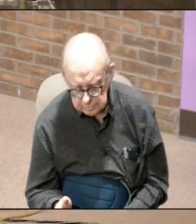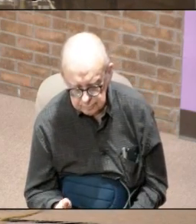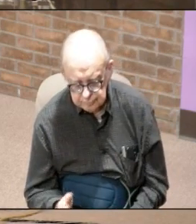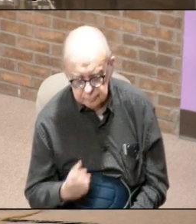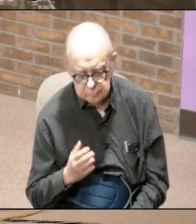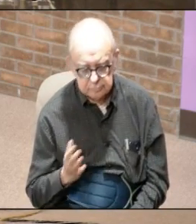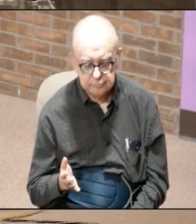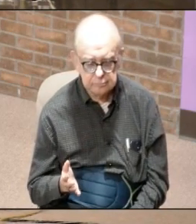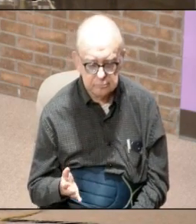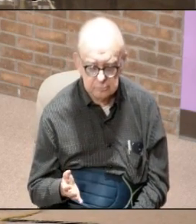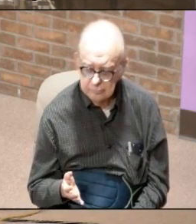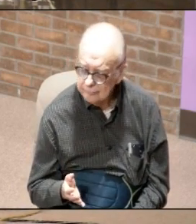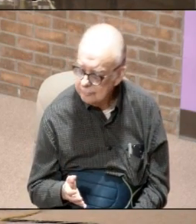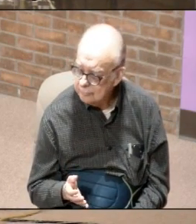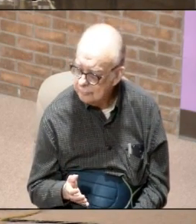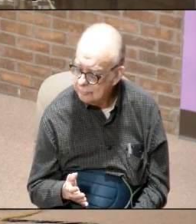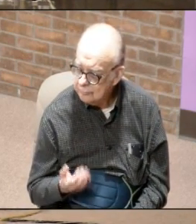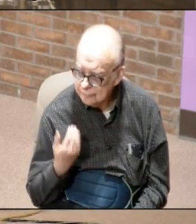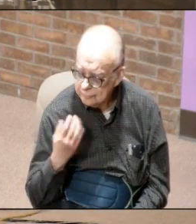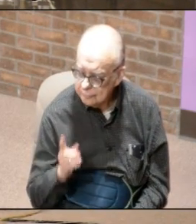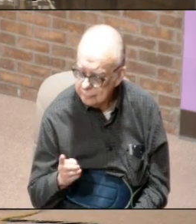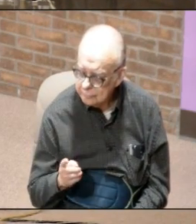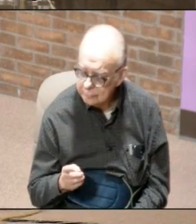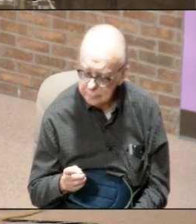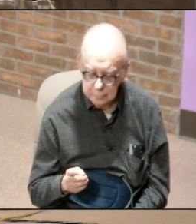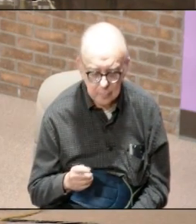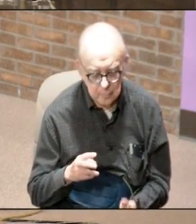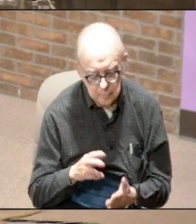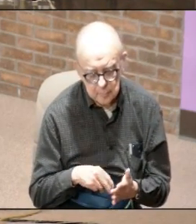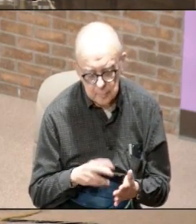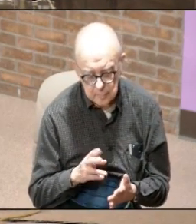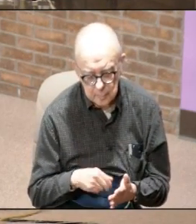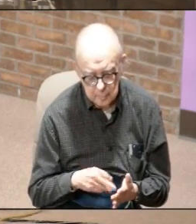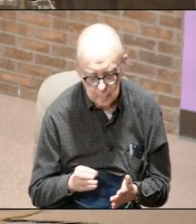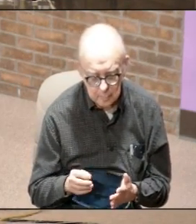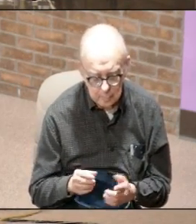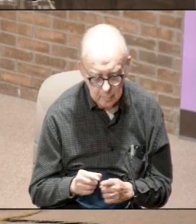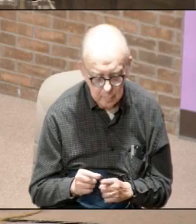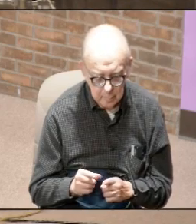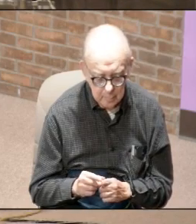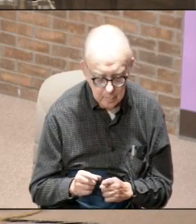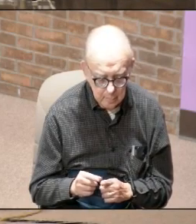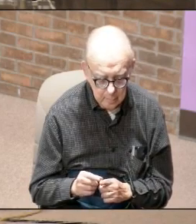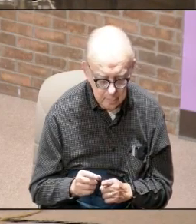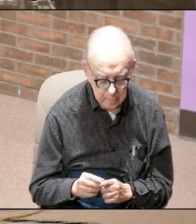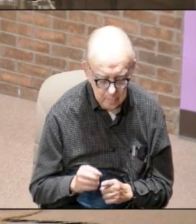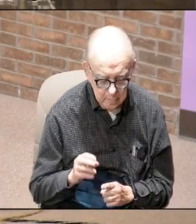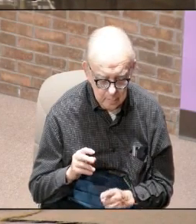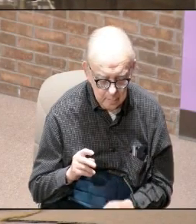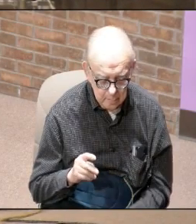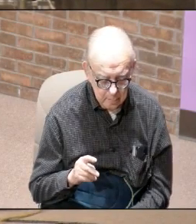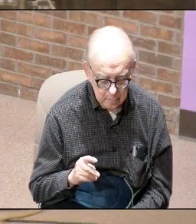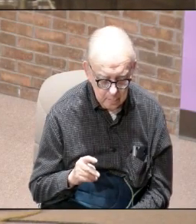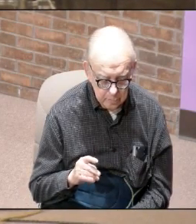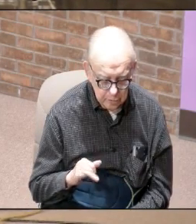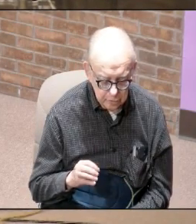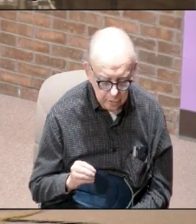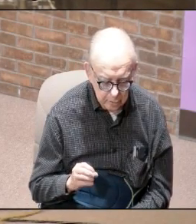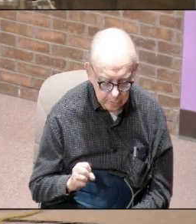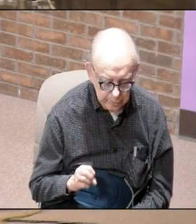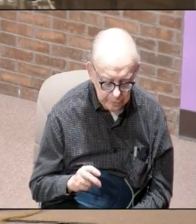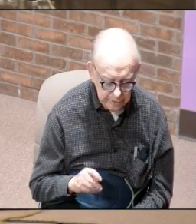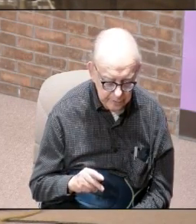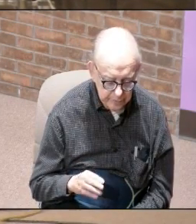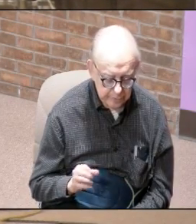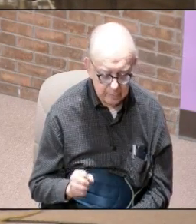there's I keep telling you I don't know how many of you all have read any of the works of a guy by the name of Flavius Josephus many times